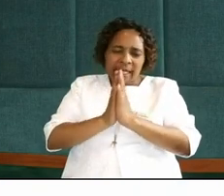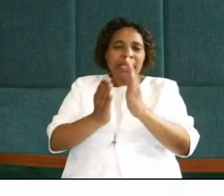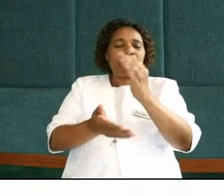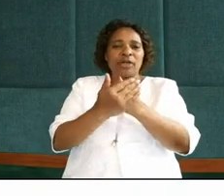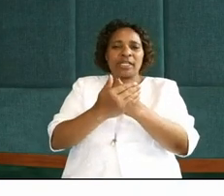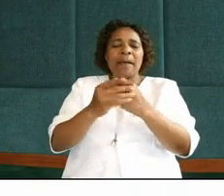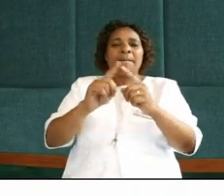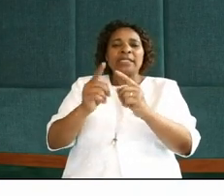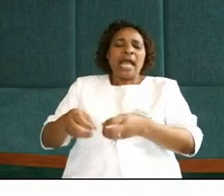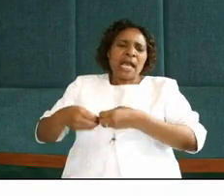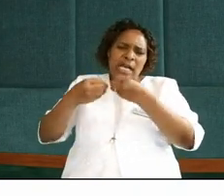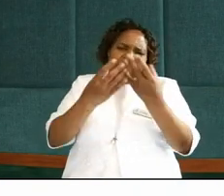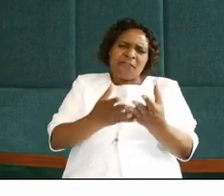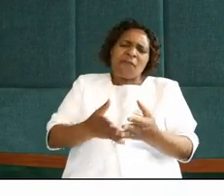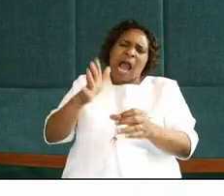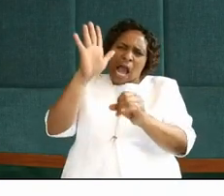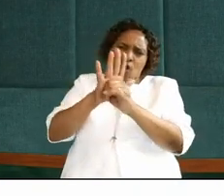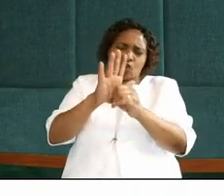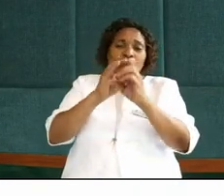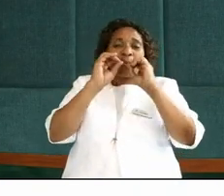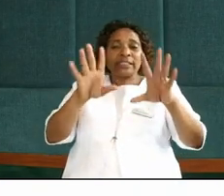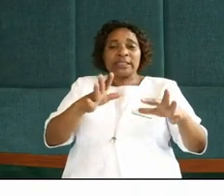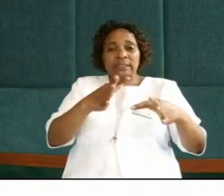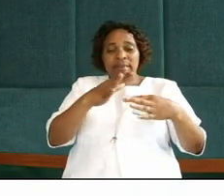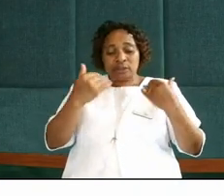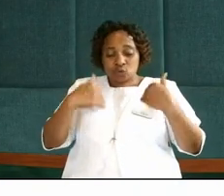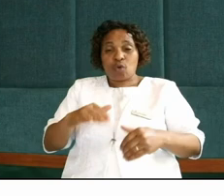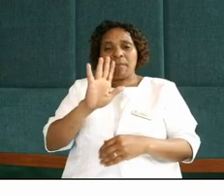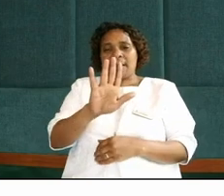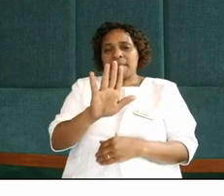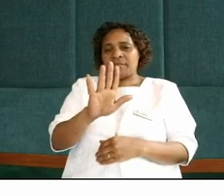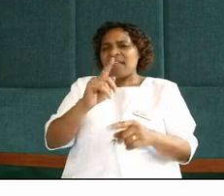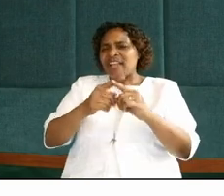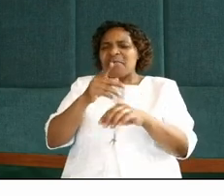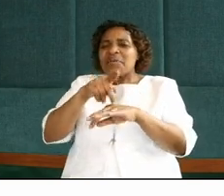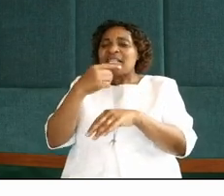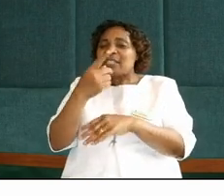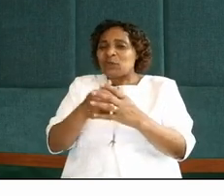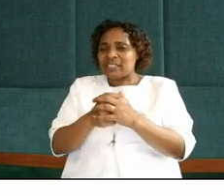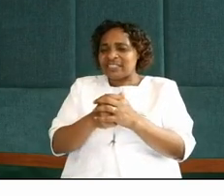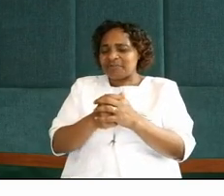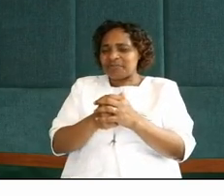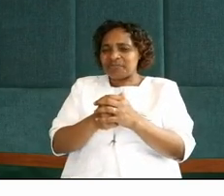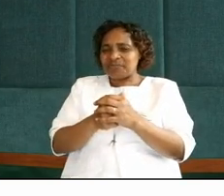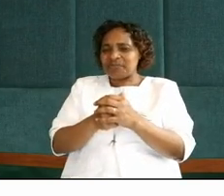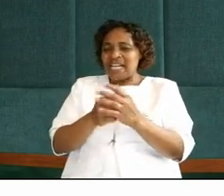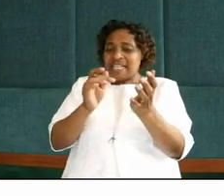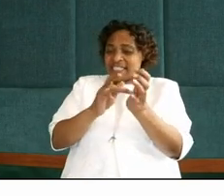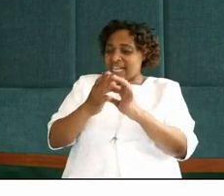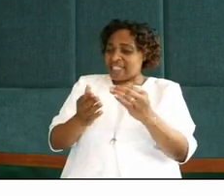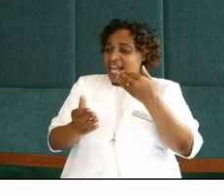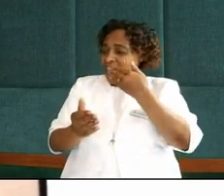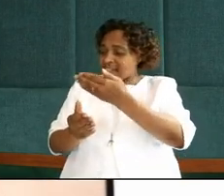may give you a bathing of the soul. Now, Peter says, Jesus tells Peter, look